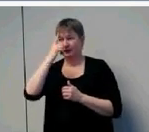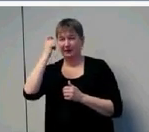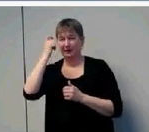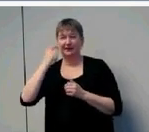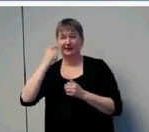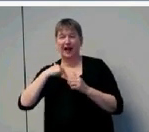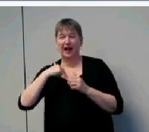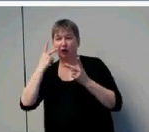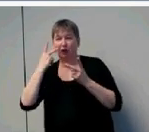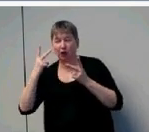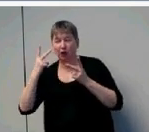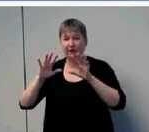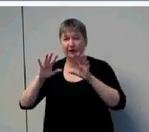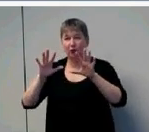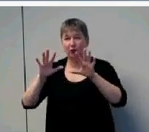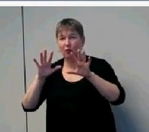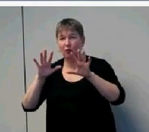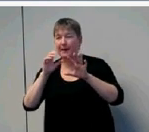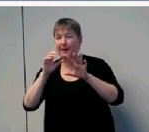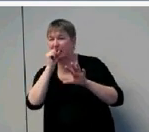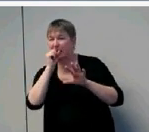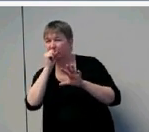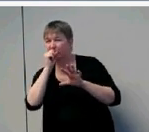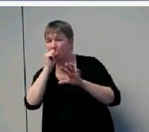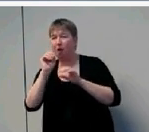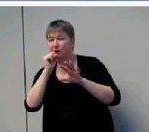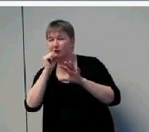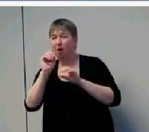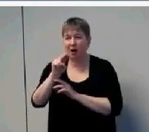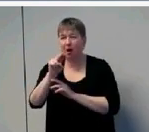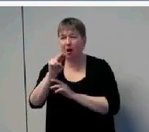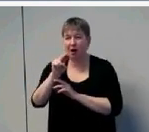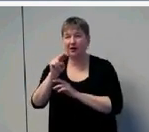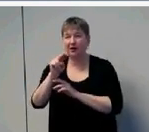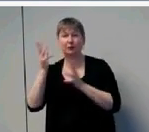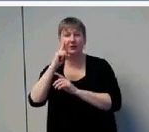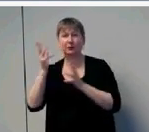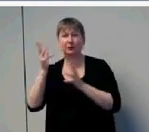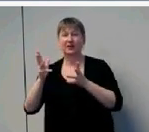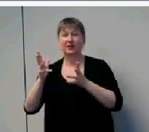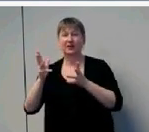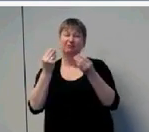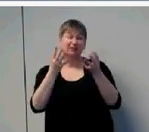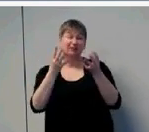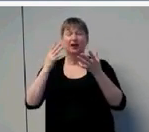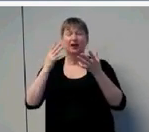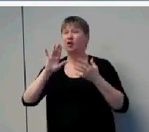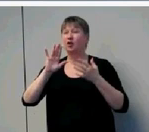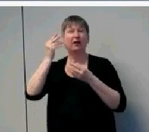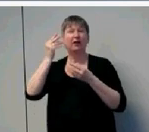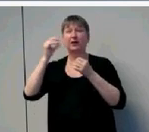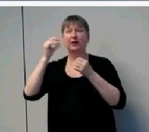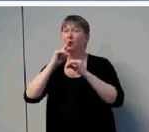microphone to be unmuted or for somebody to chat. This is amazing. The information that you